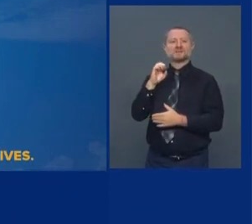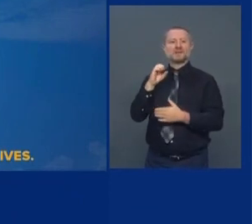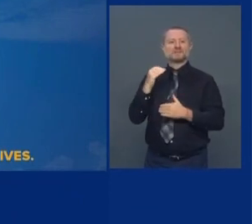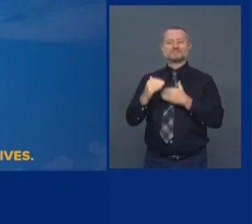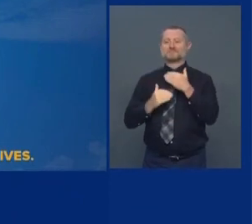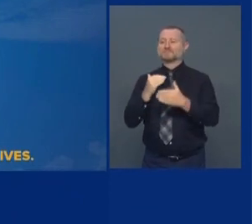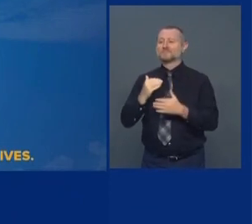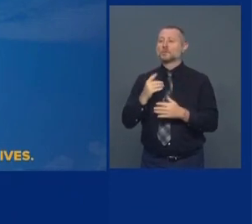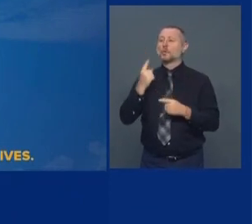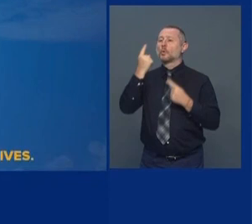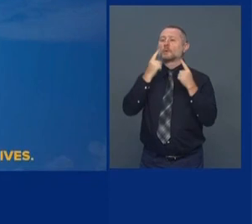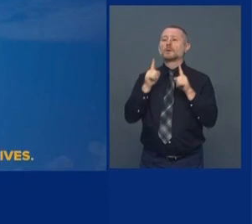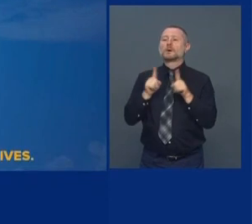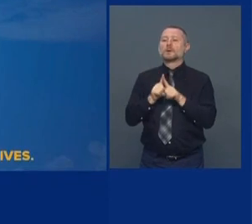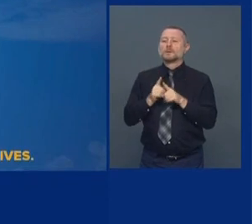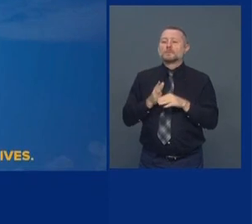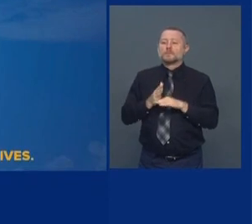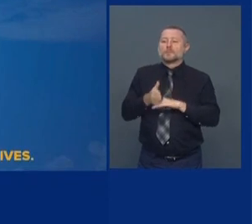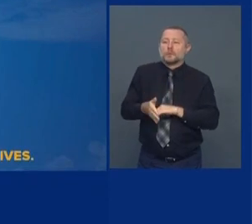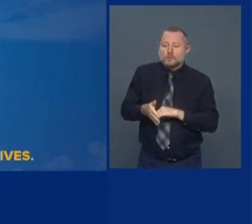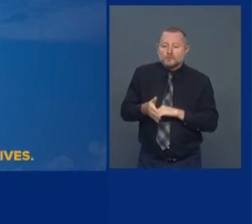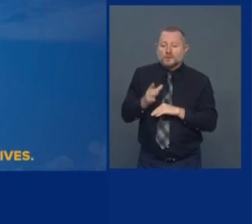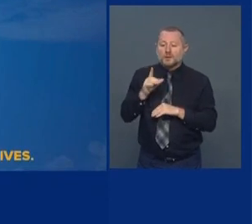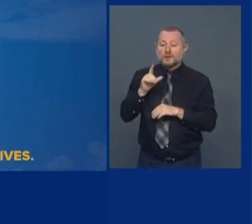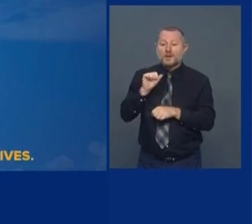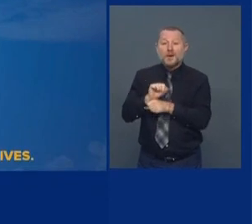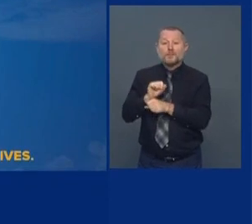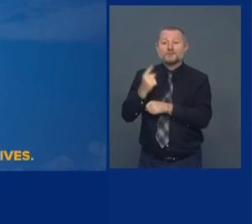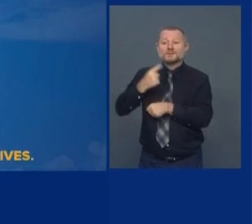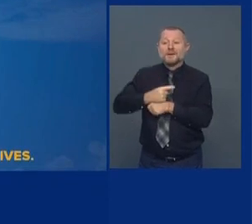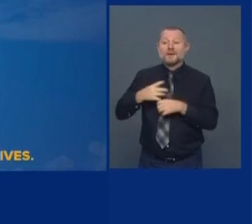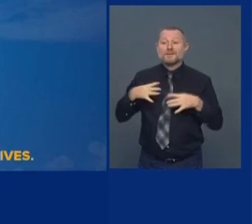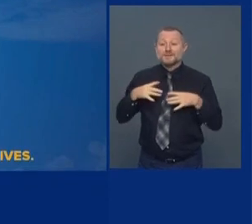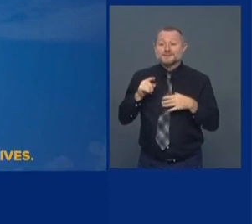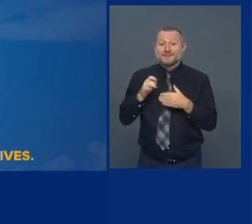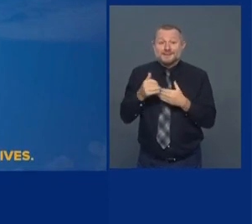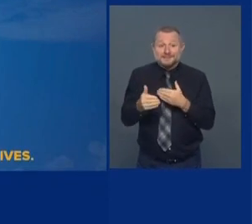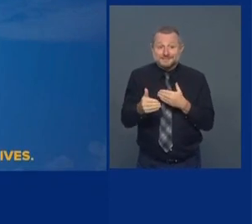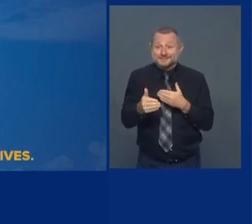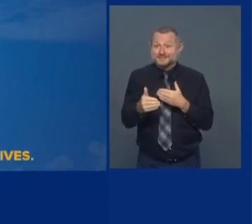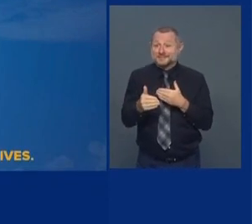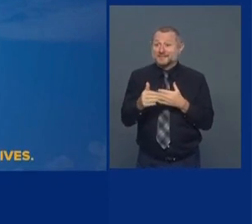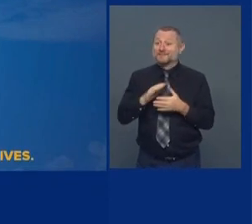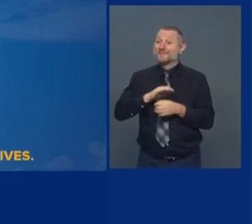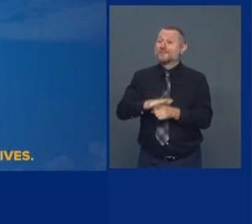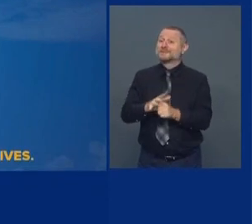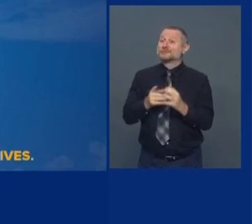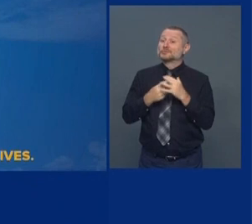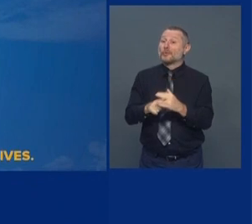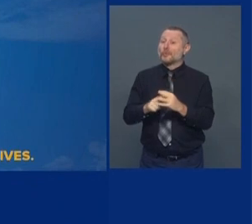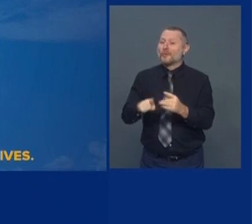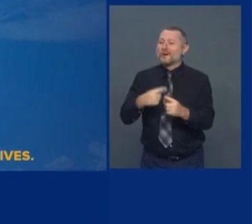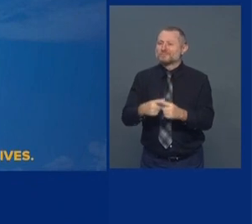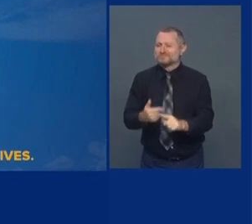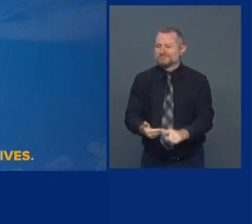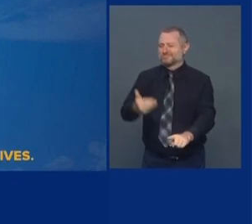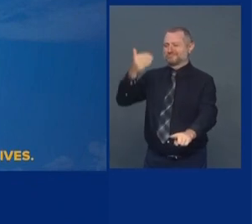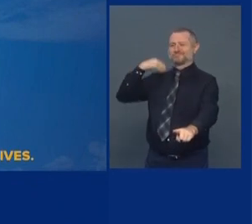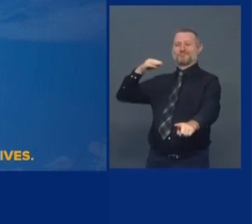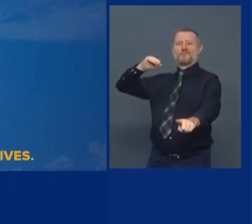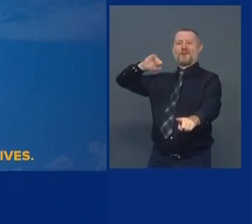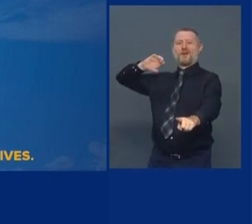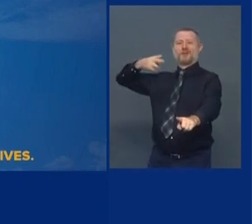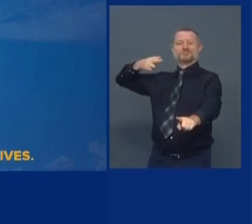Day phase. The situation started in March, then blended into